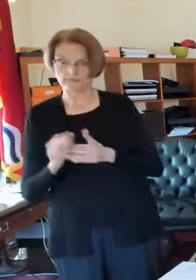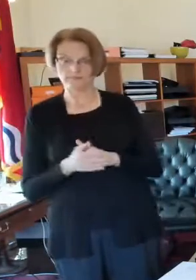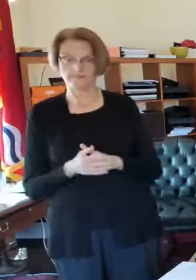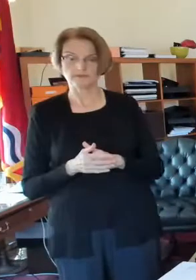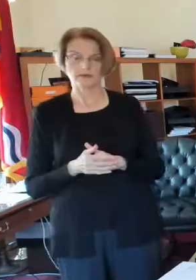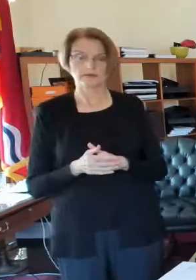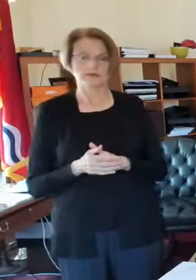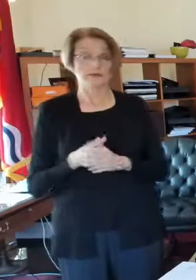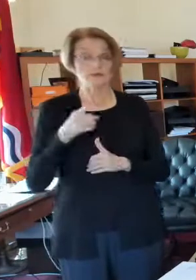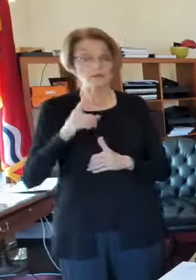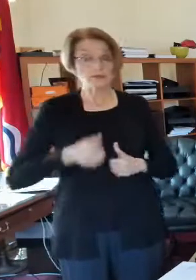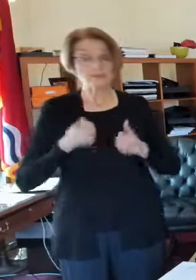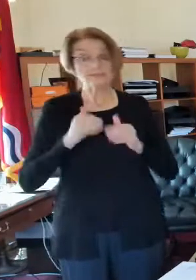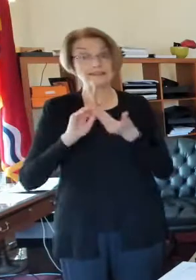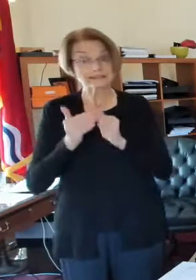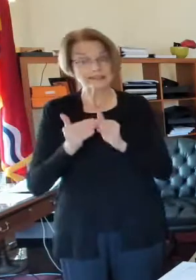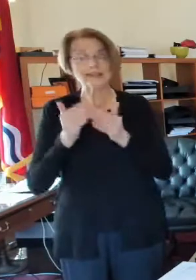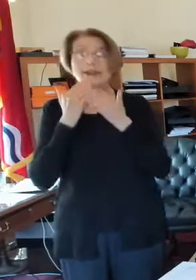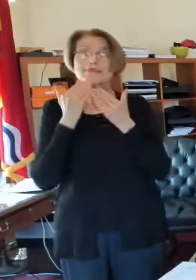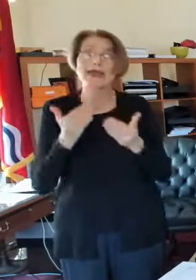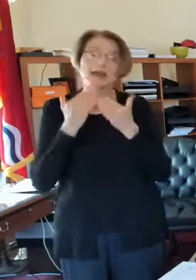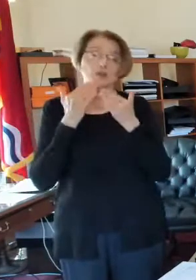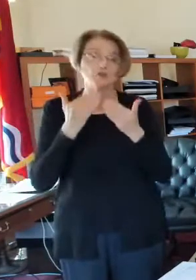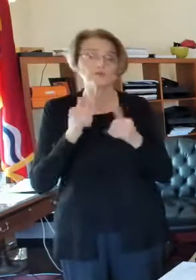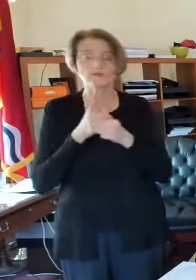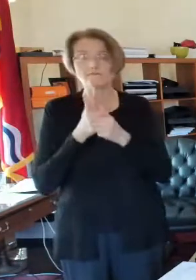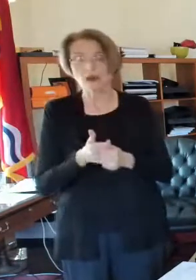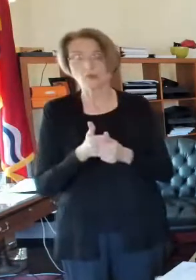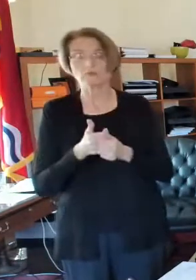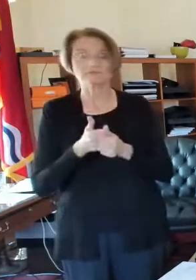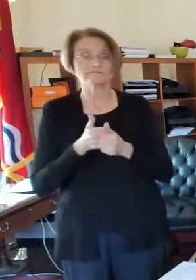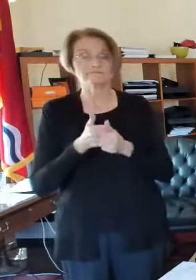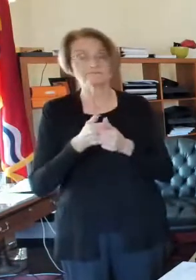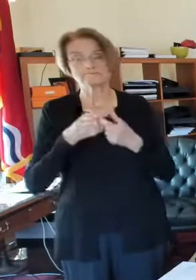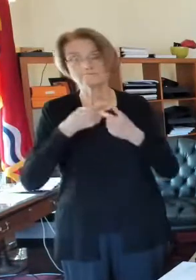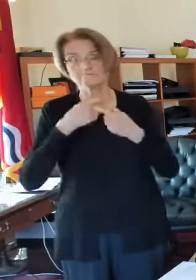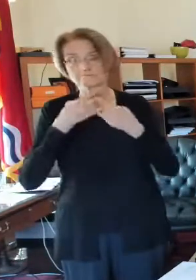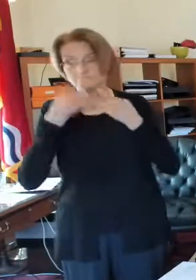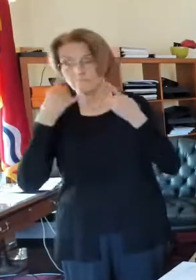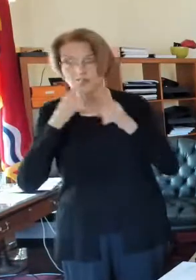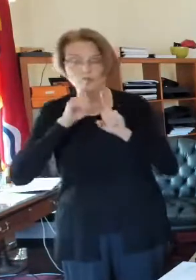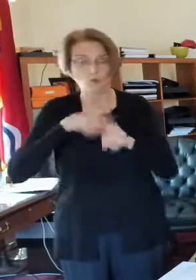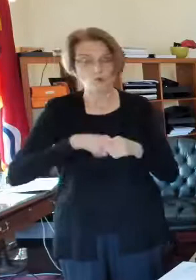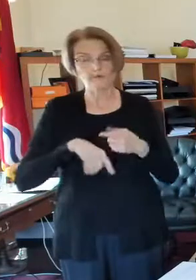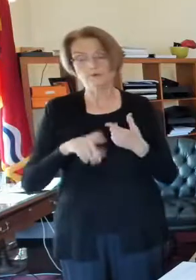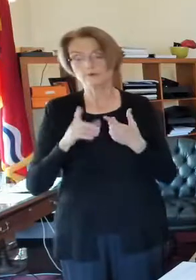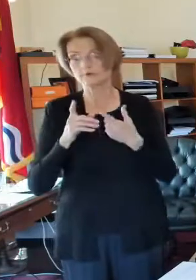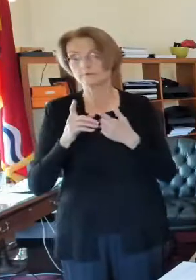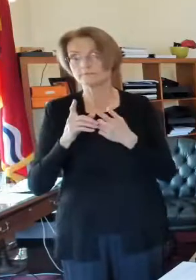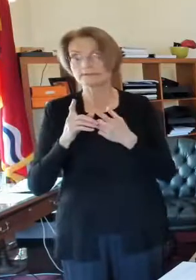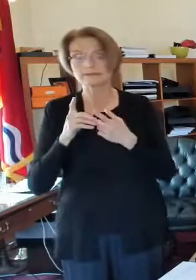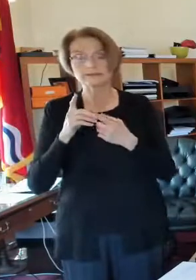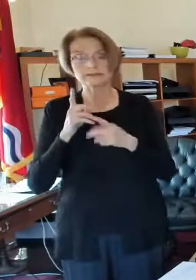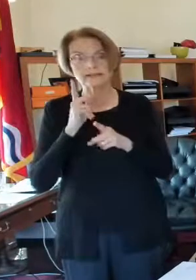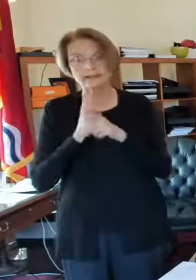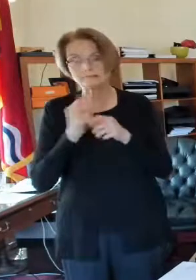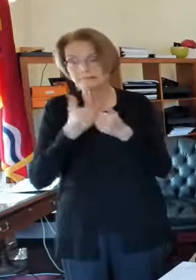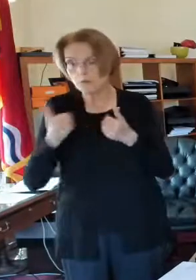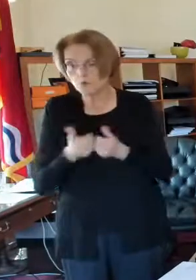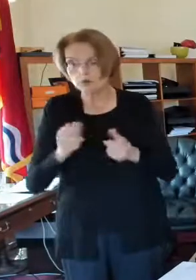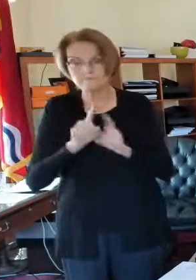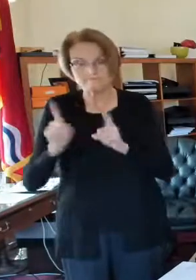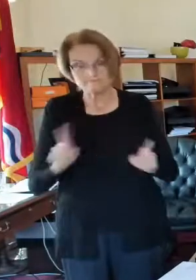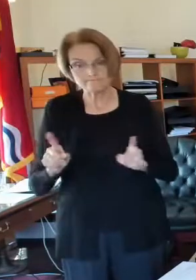thank you for following the mask mandate. Thank you for keeping your social distance, washing your hands,